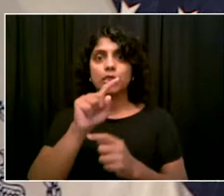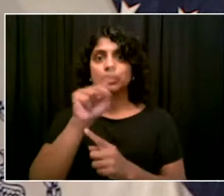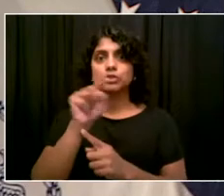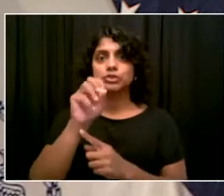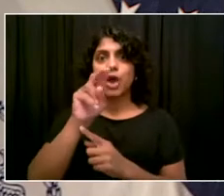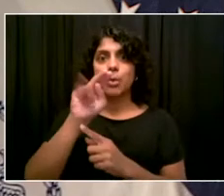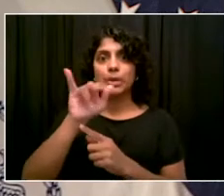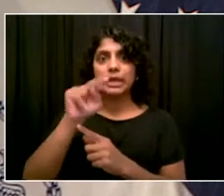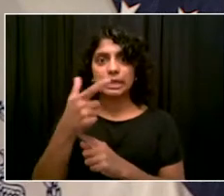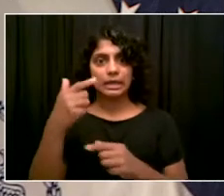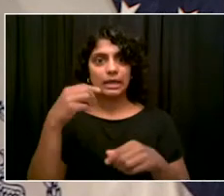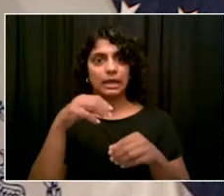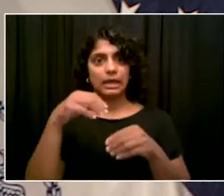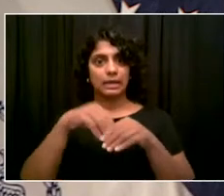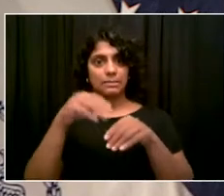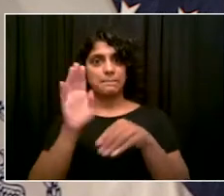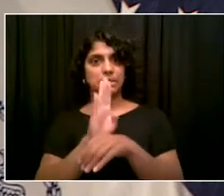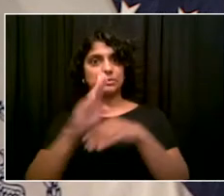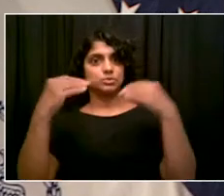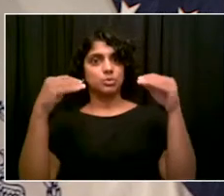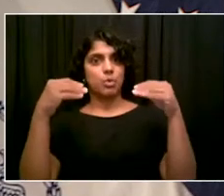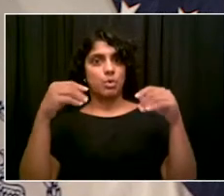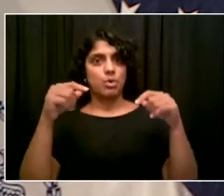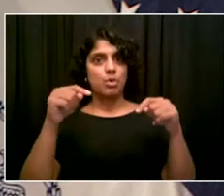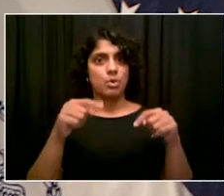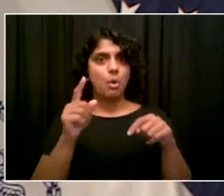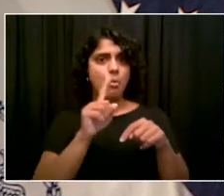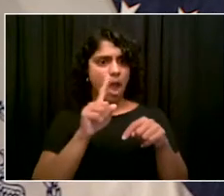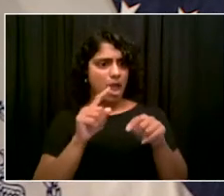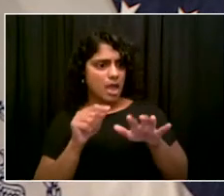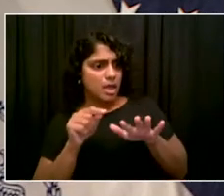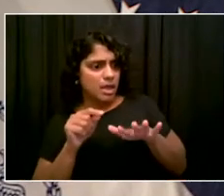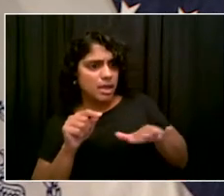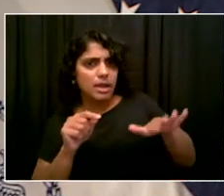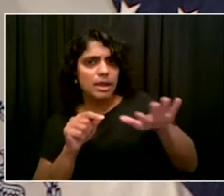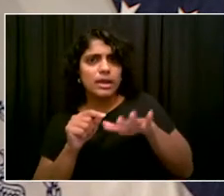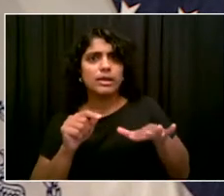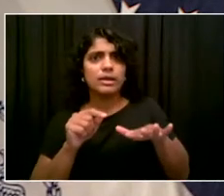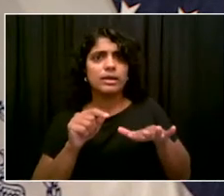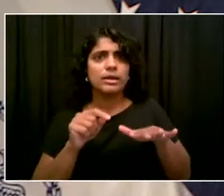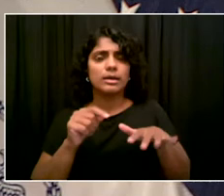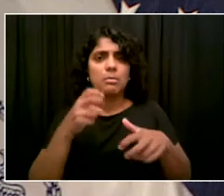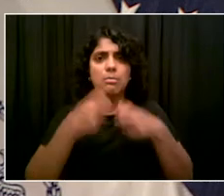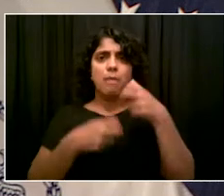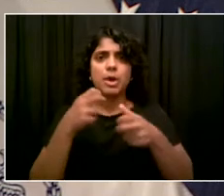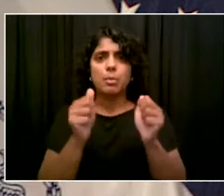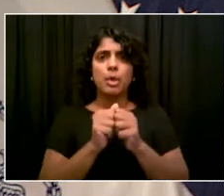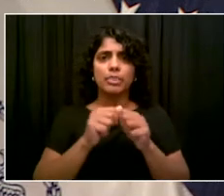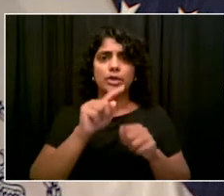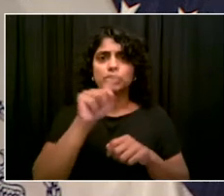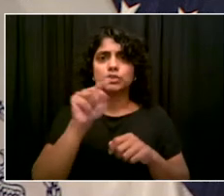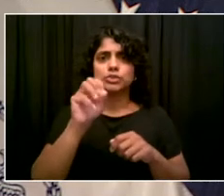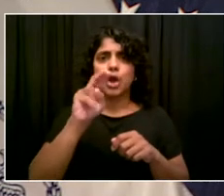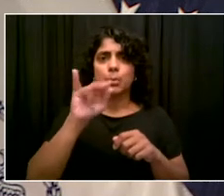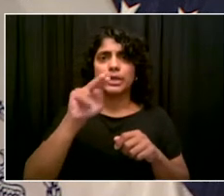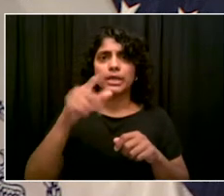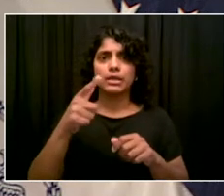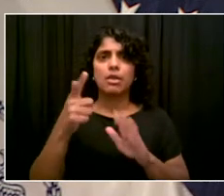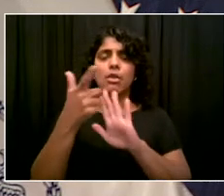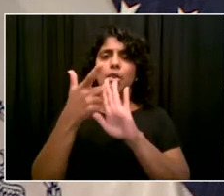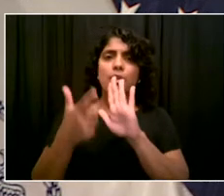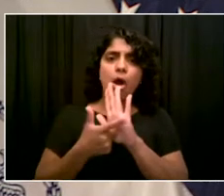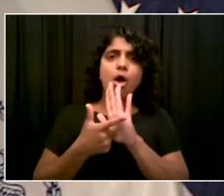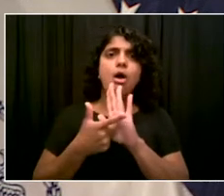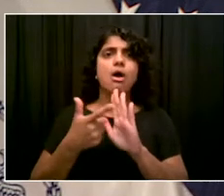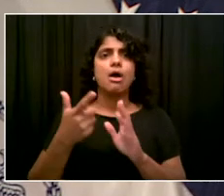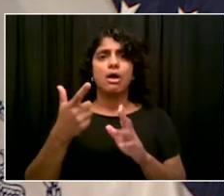an affordable market. There's no apparent guarantee either that it will really happen in the